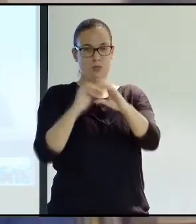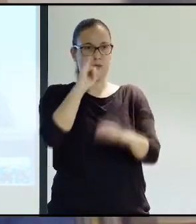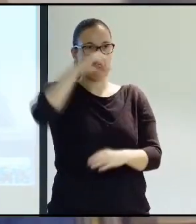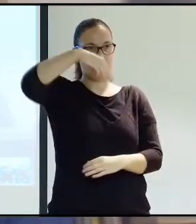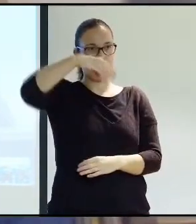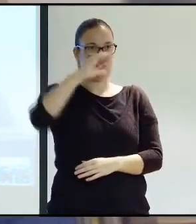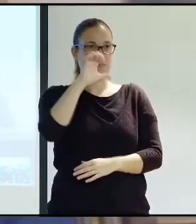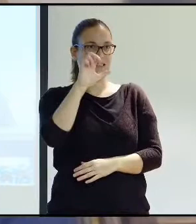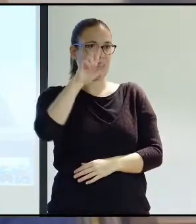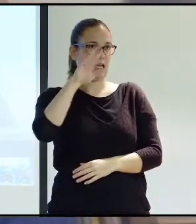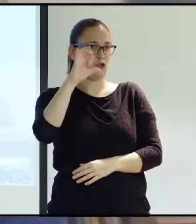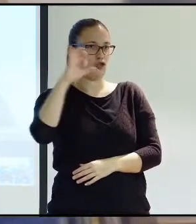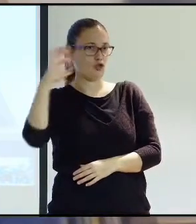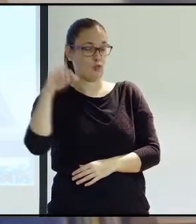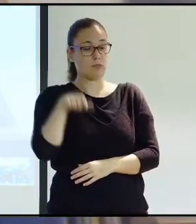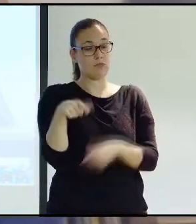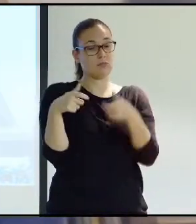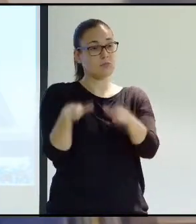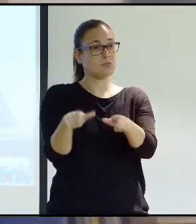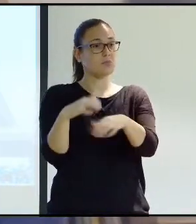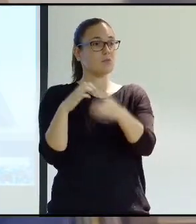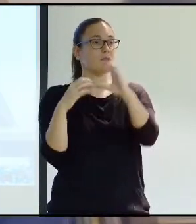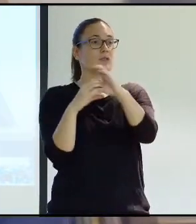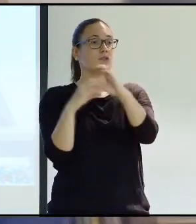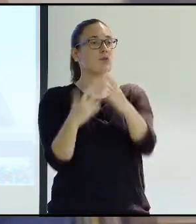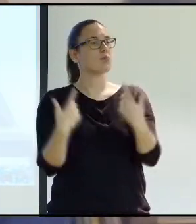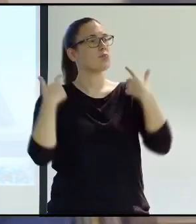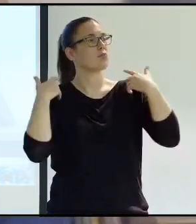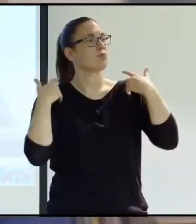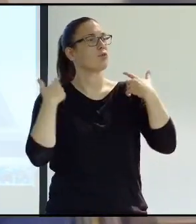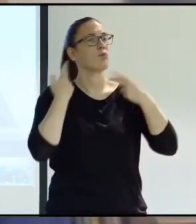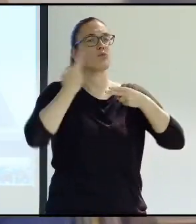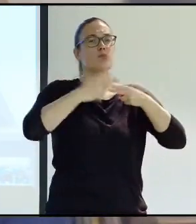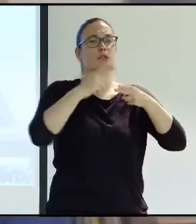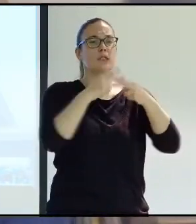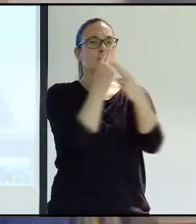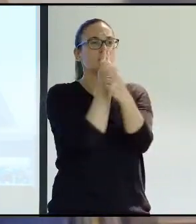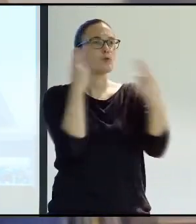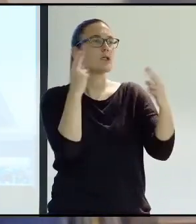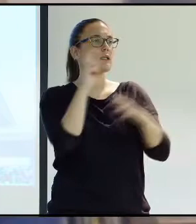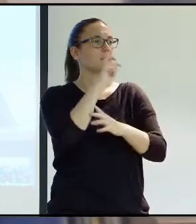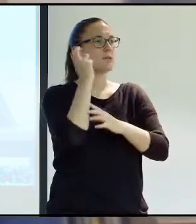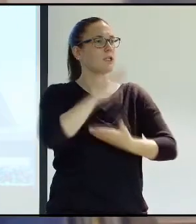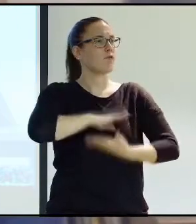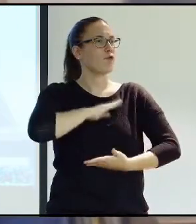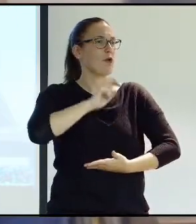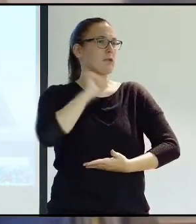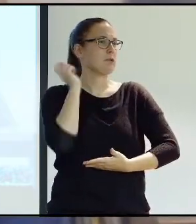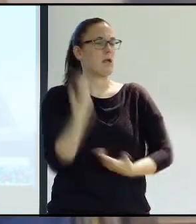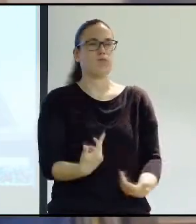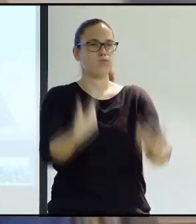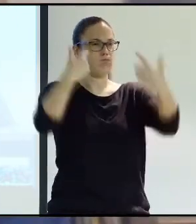which is in charge of public policies that